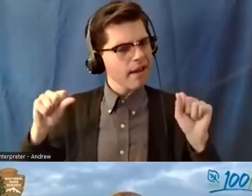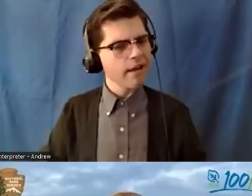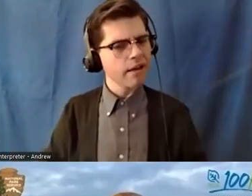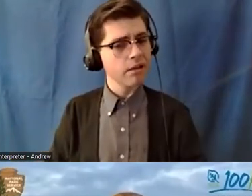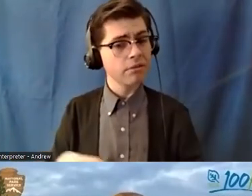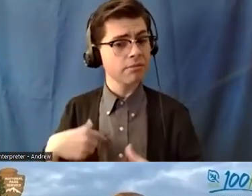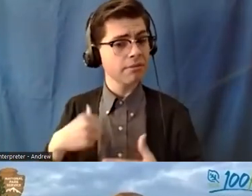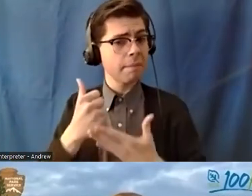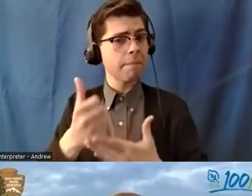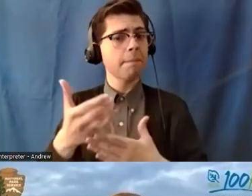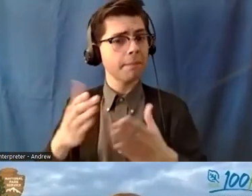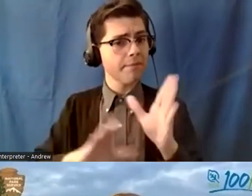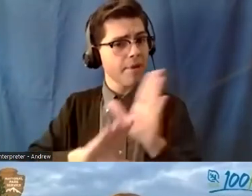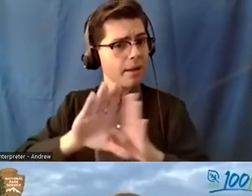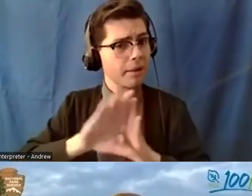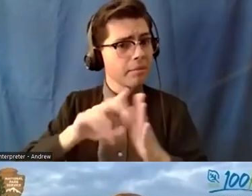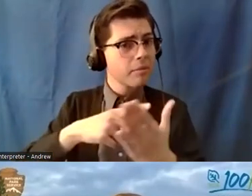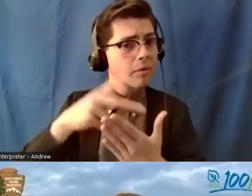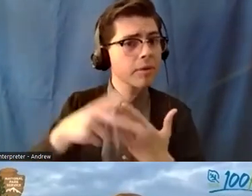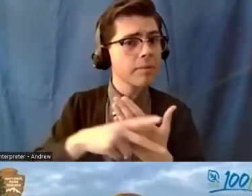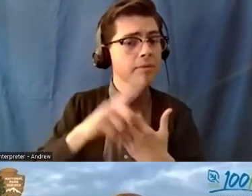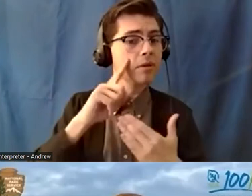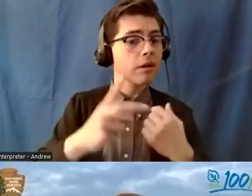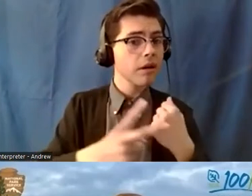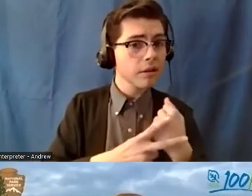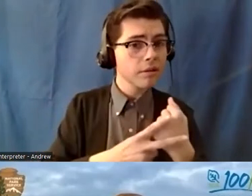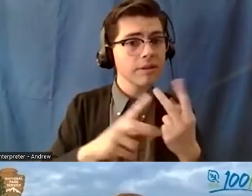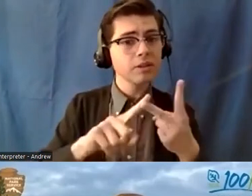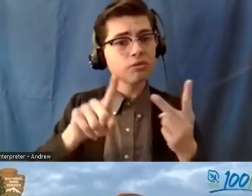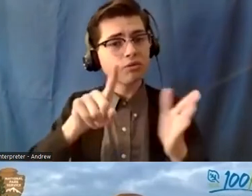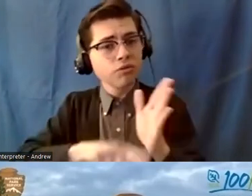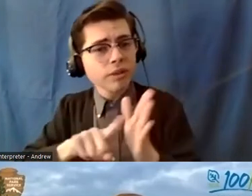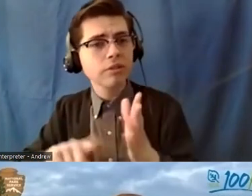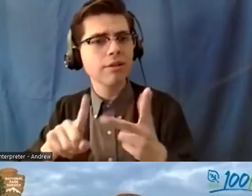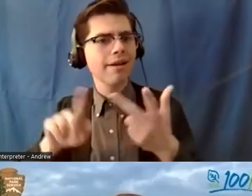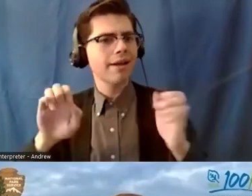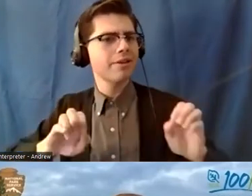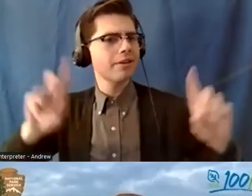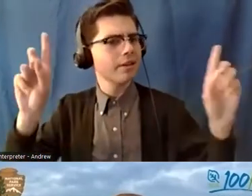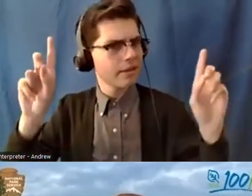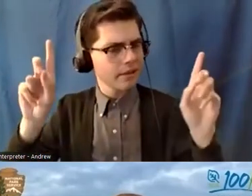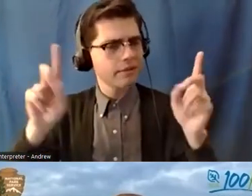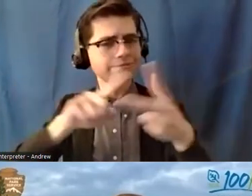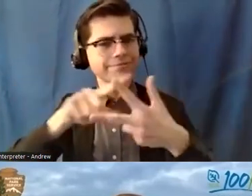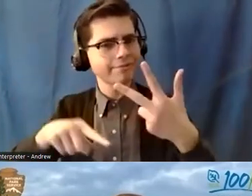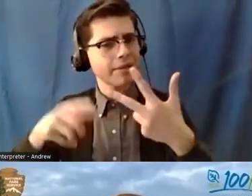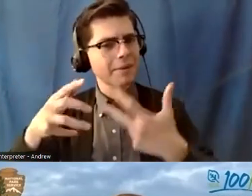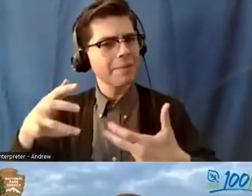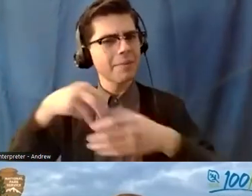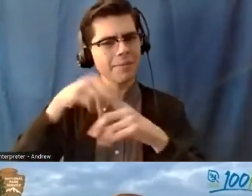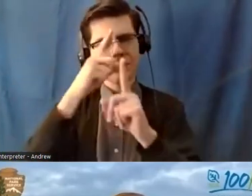research and education is the three pillars all integrated and feeding into each other either uh each other